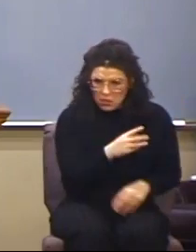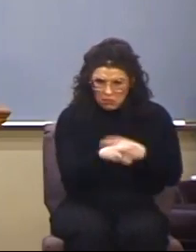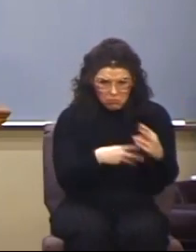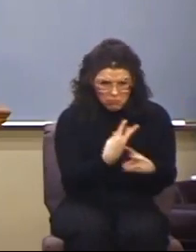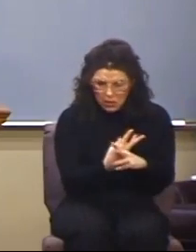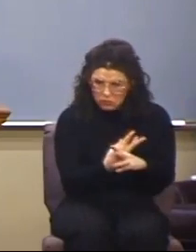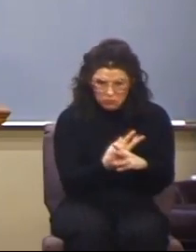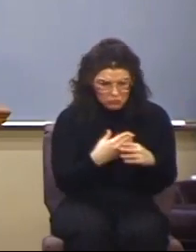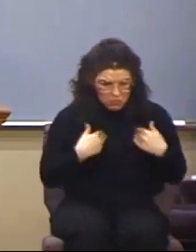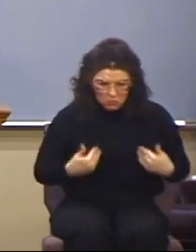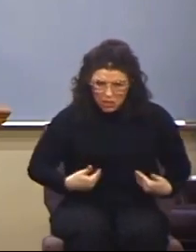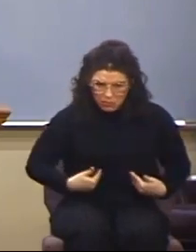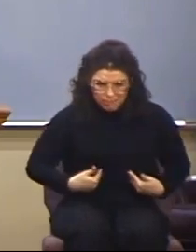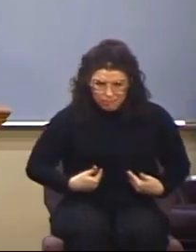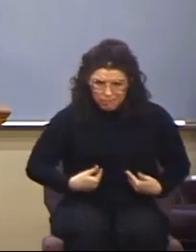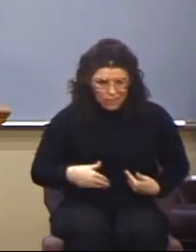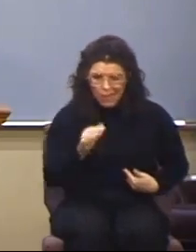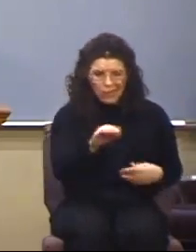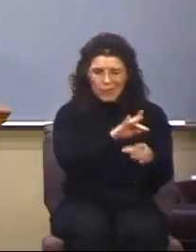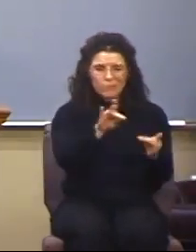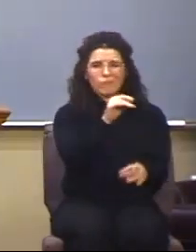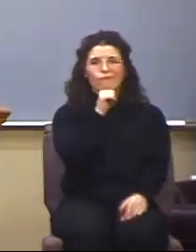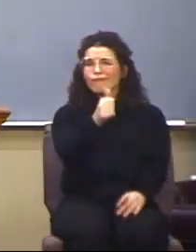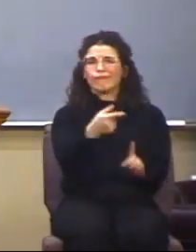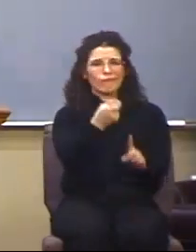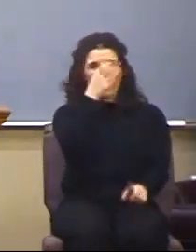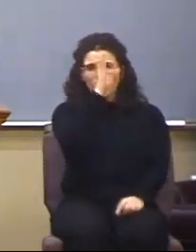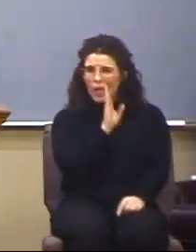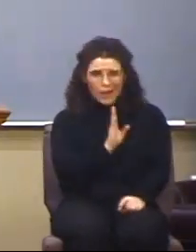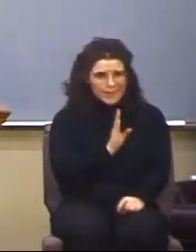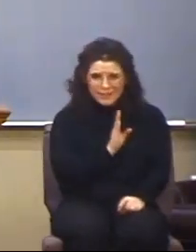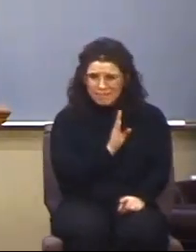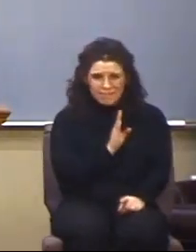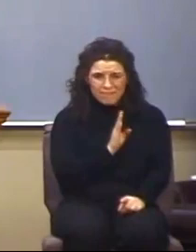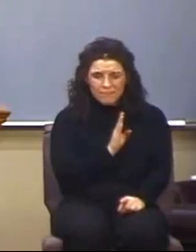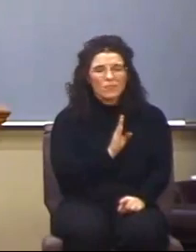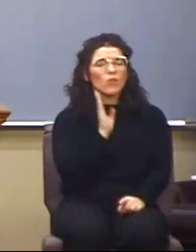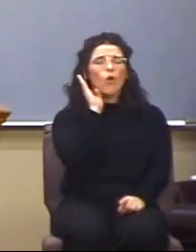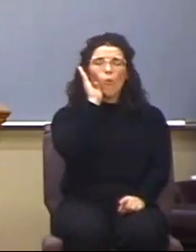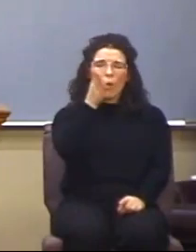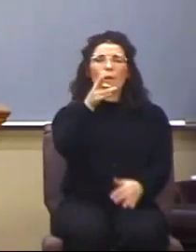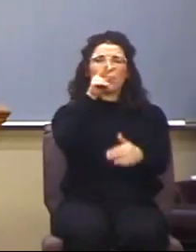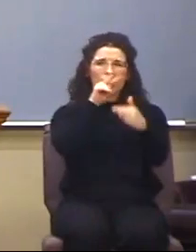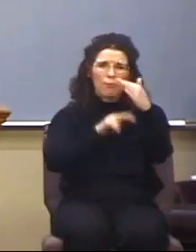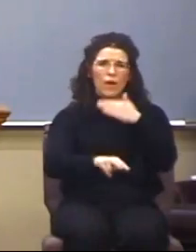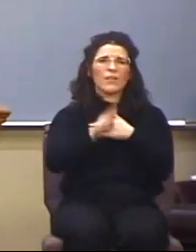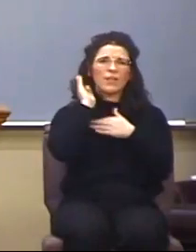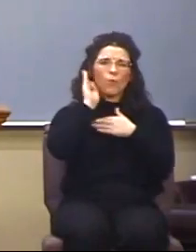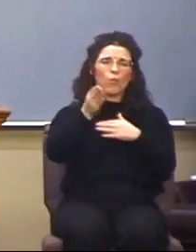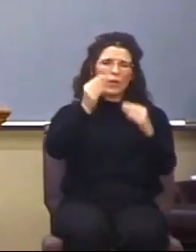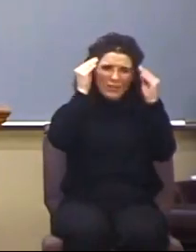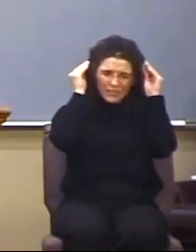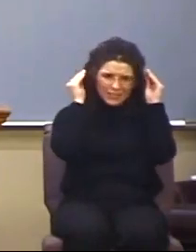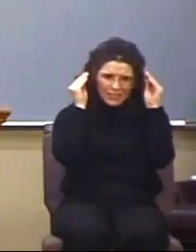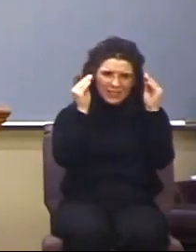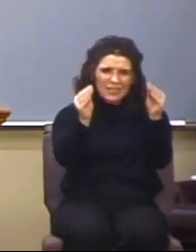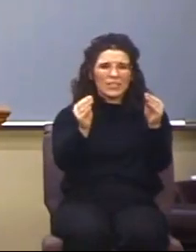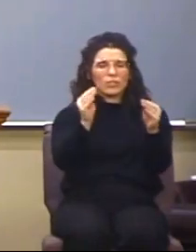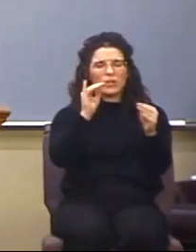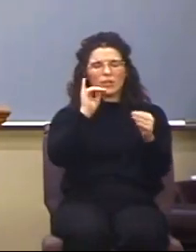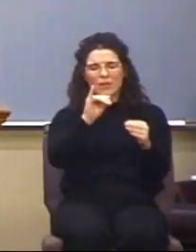of God. There are going to be prophets in that day that are going to teach that. The